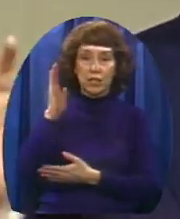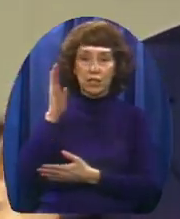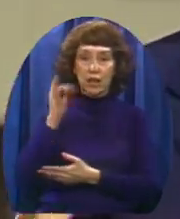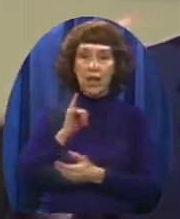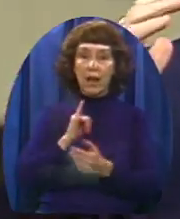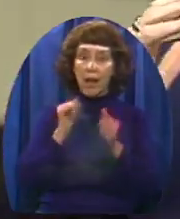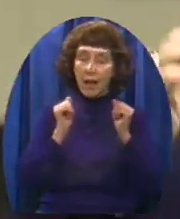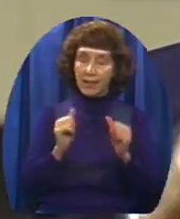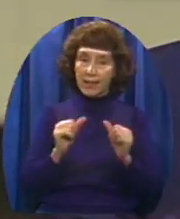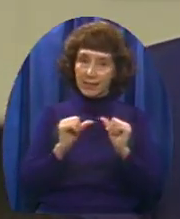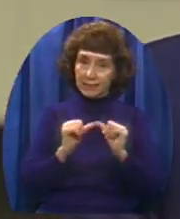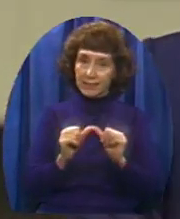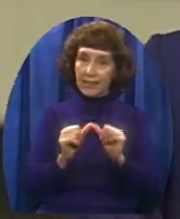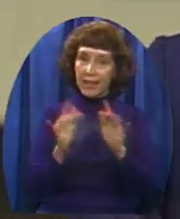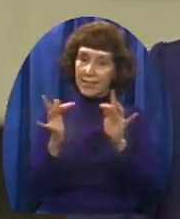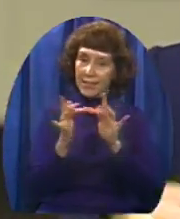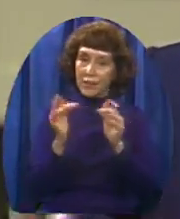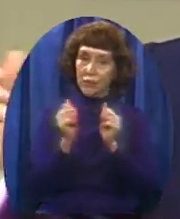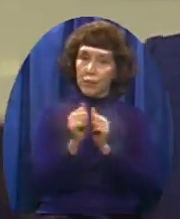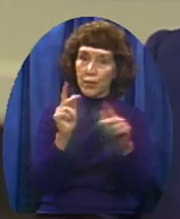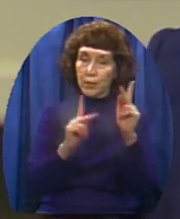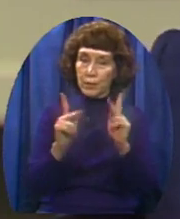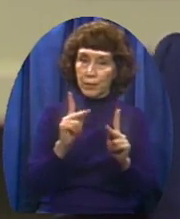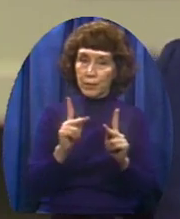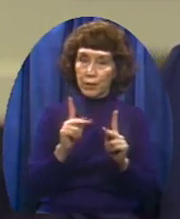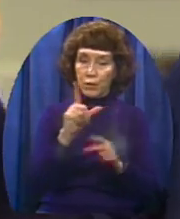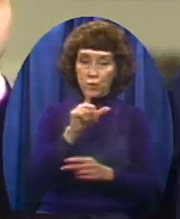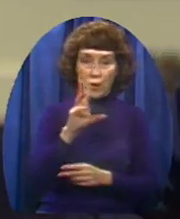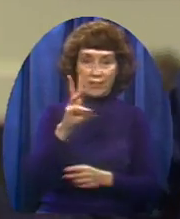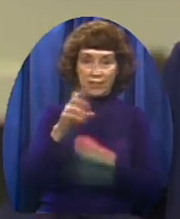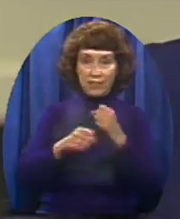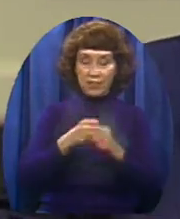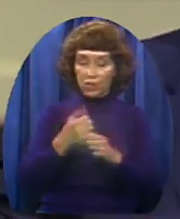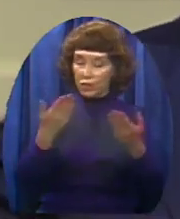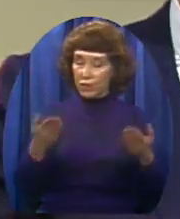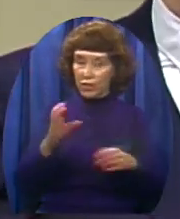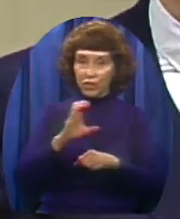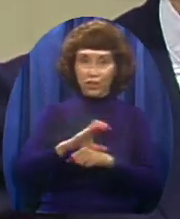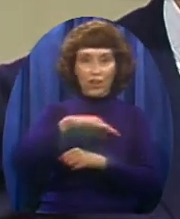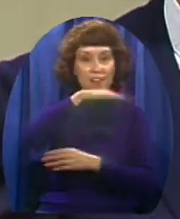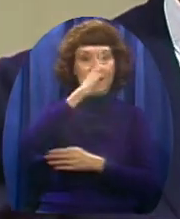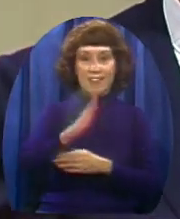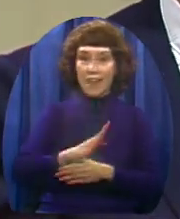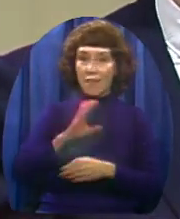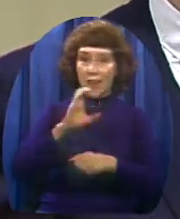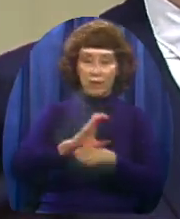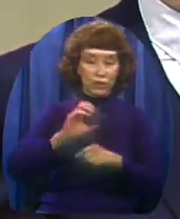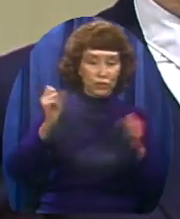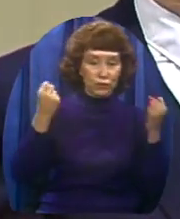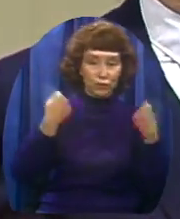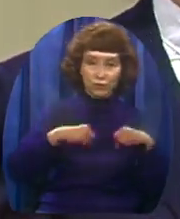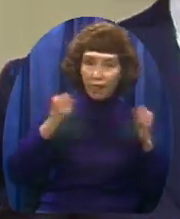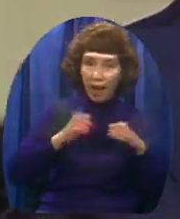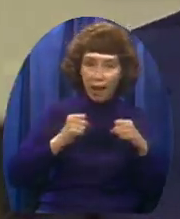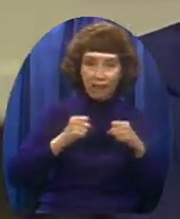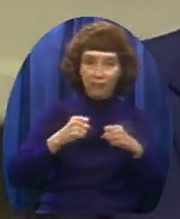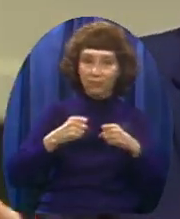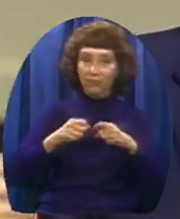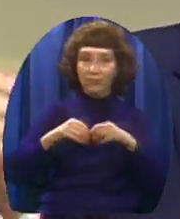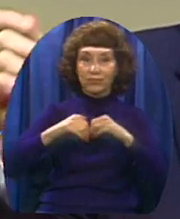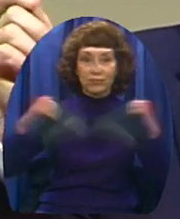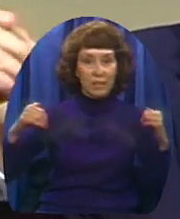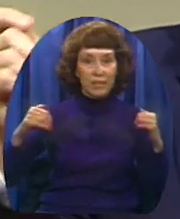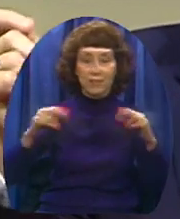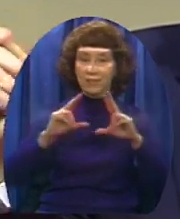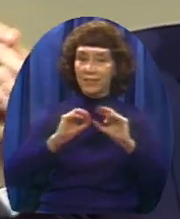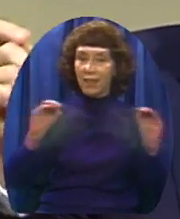years I can tell you this church has never had a split A breakup A church fight Or a church scrap Mainly because we know